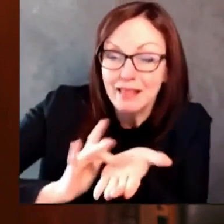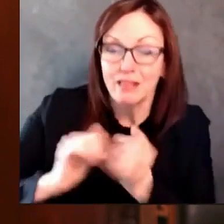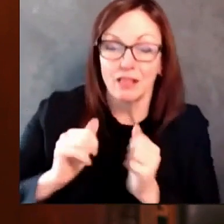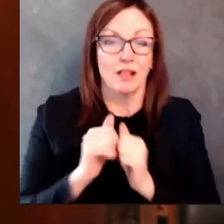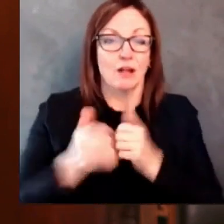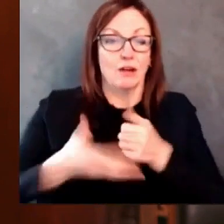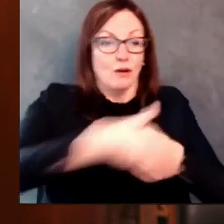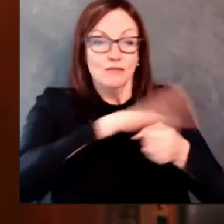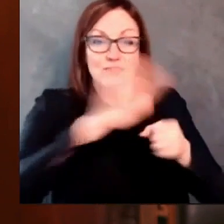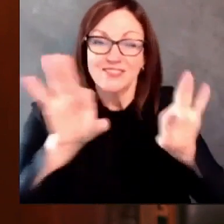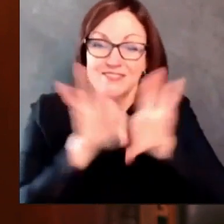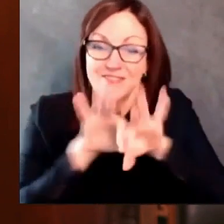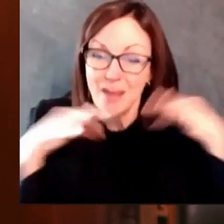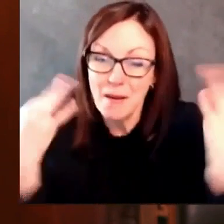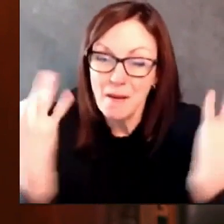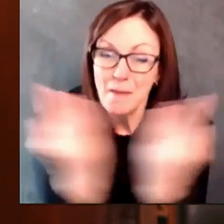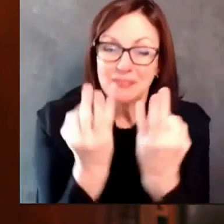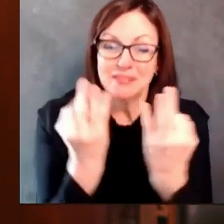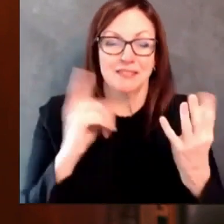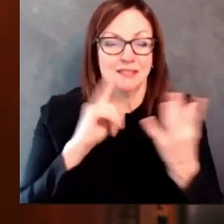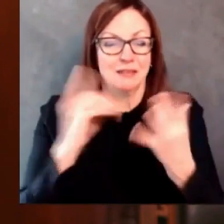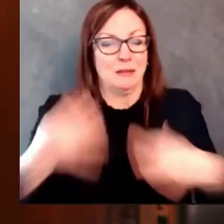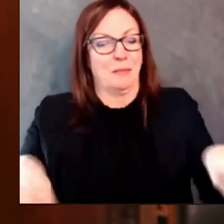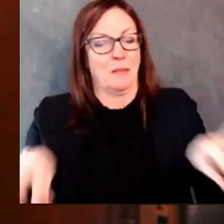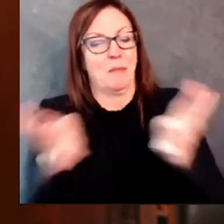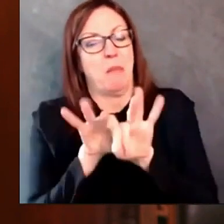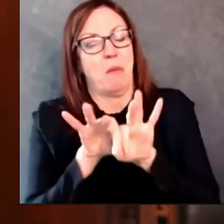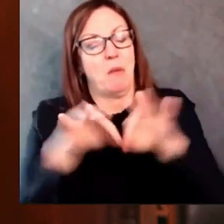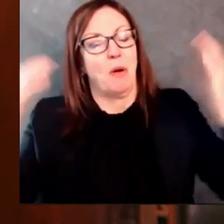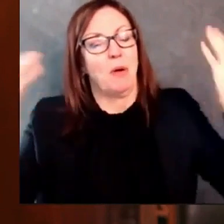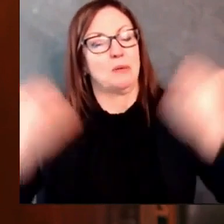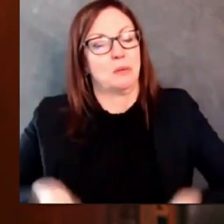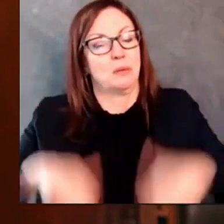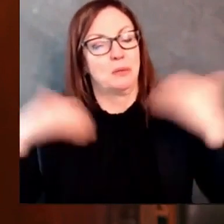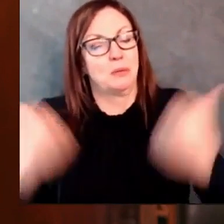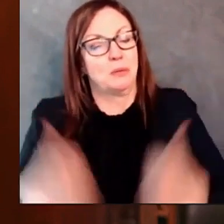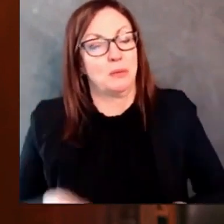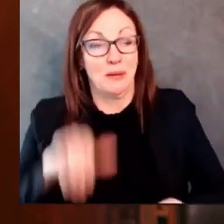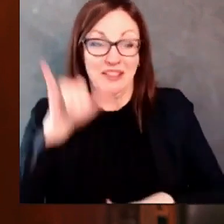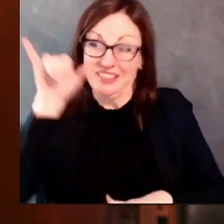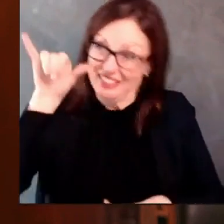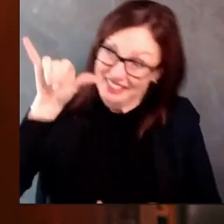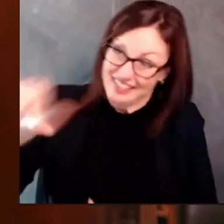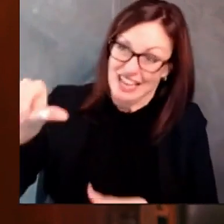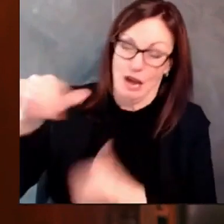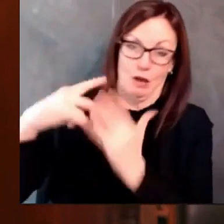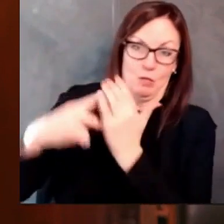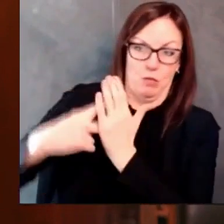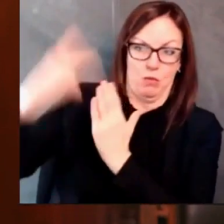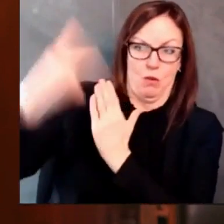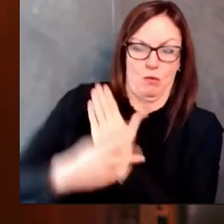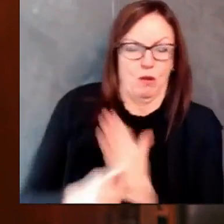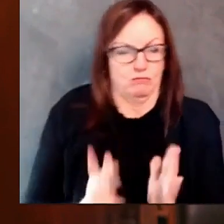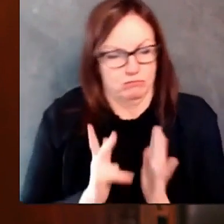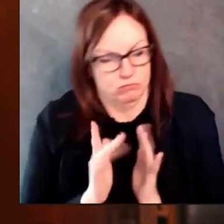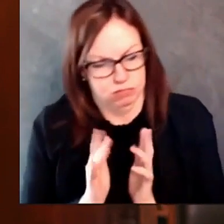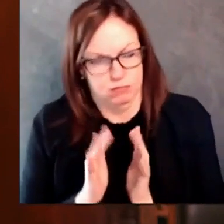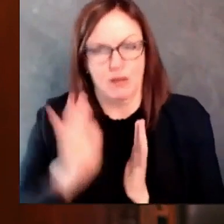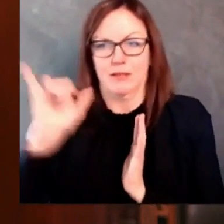quality, affordable health care coverage is perhaps more important now than ever, so be sure and get covered.